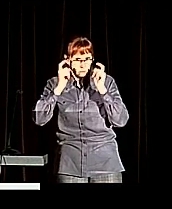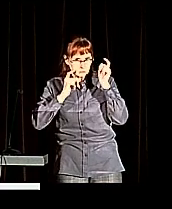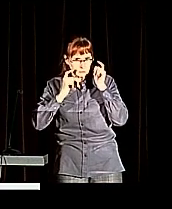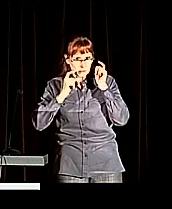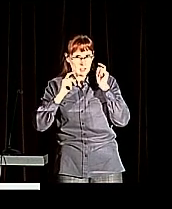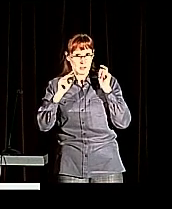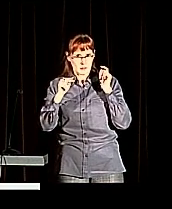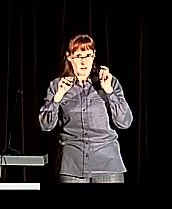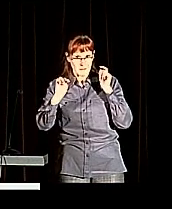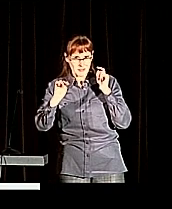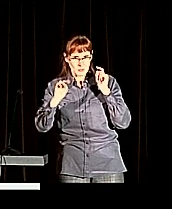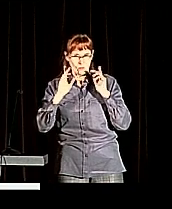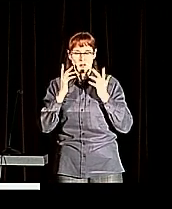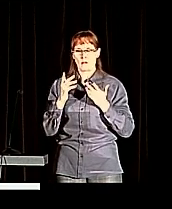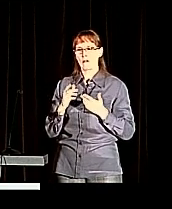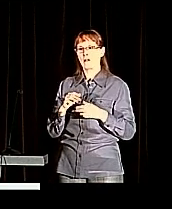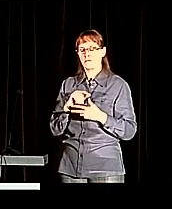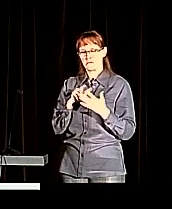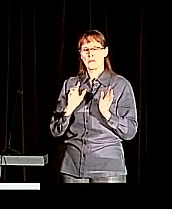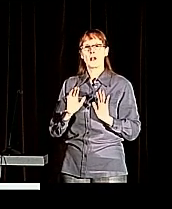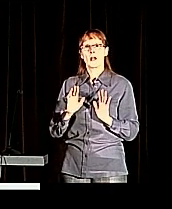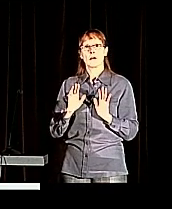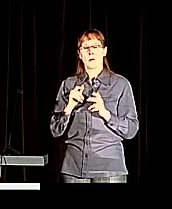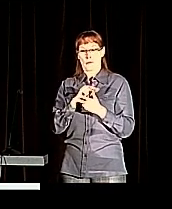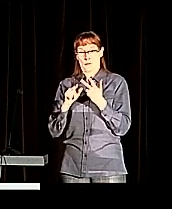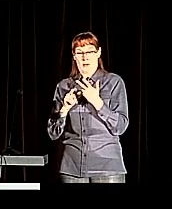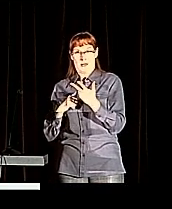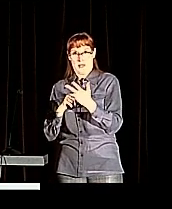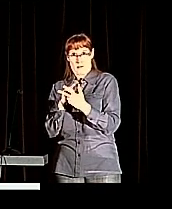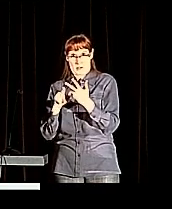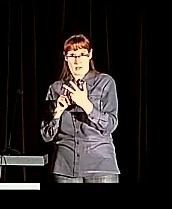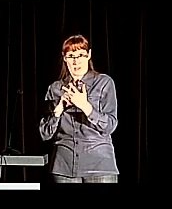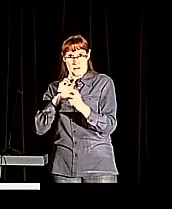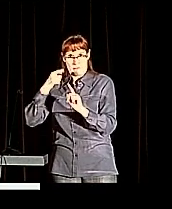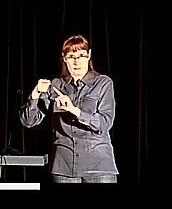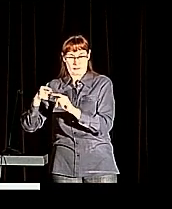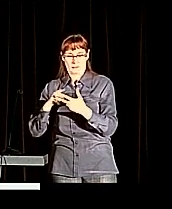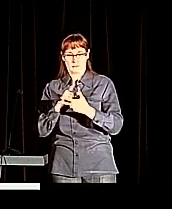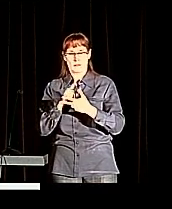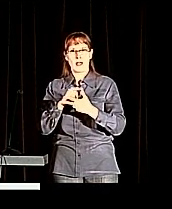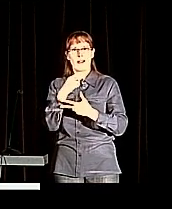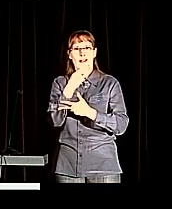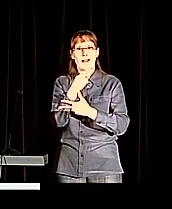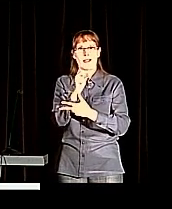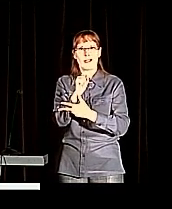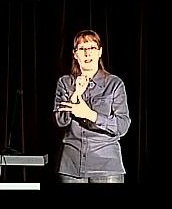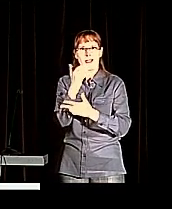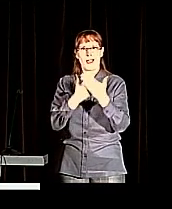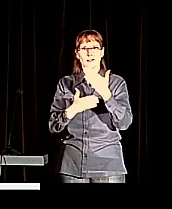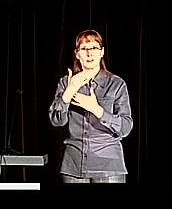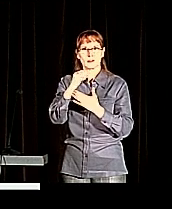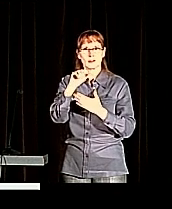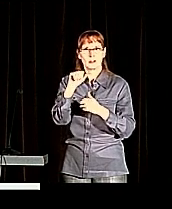location, and movement, which research shows to be the most salient parts of the visual modality.